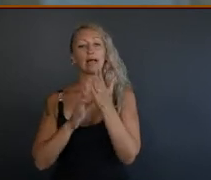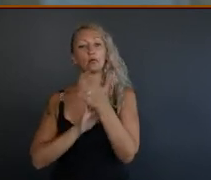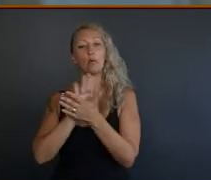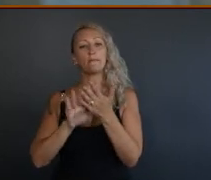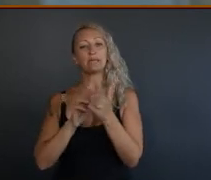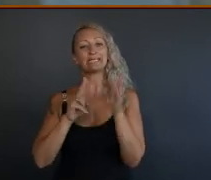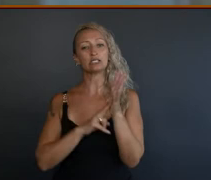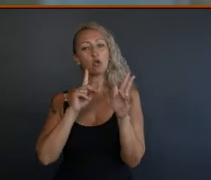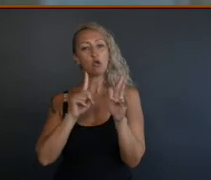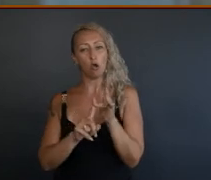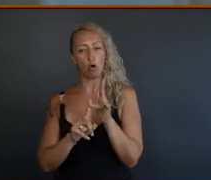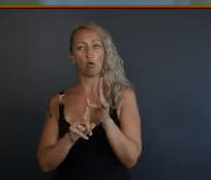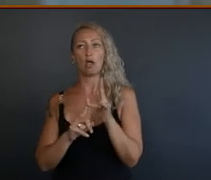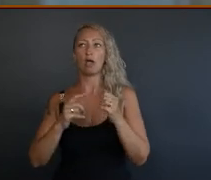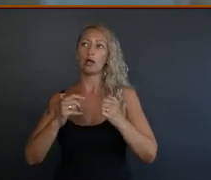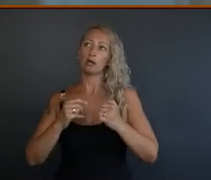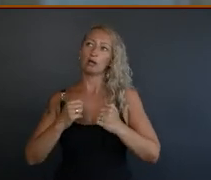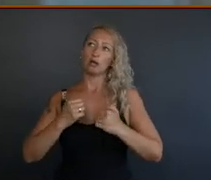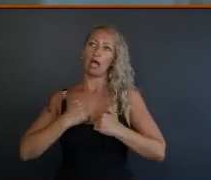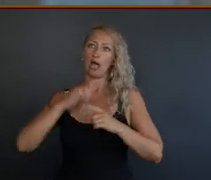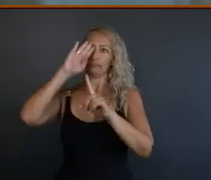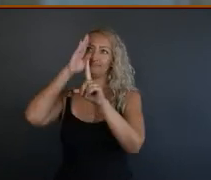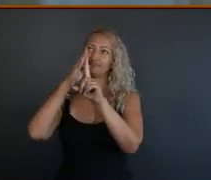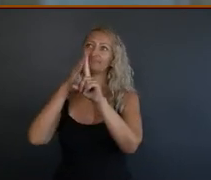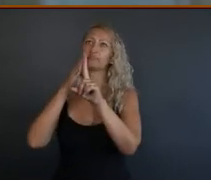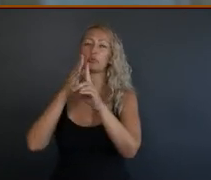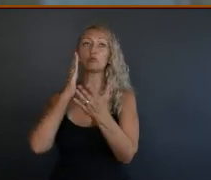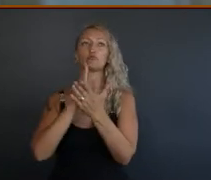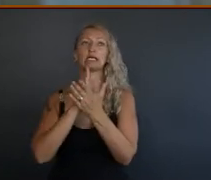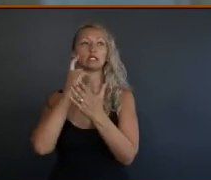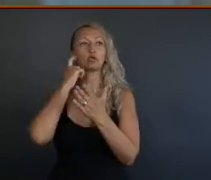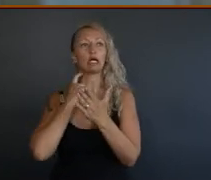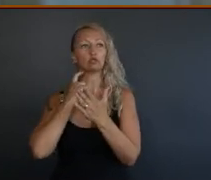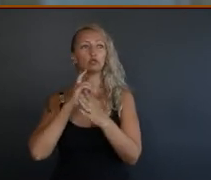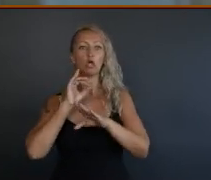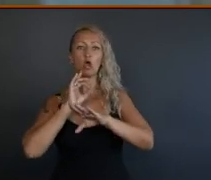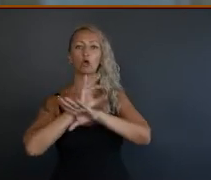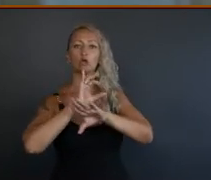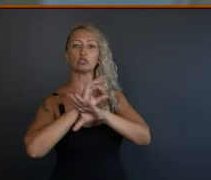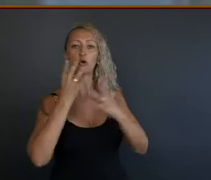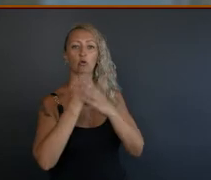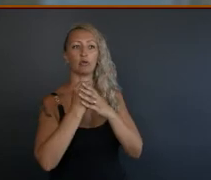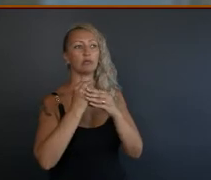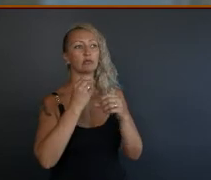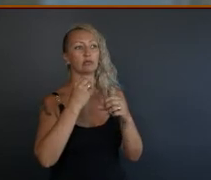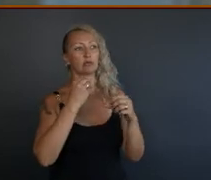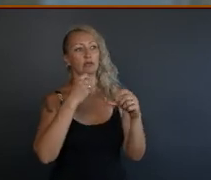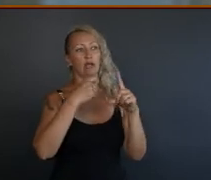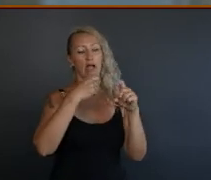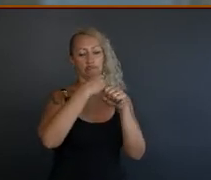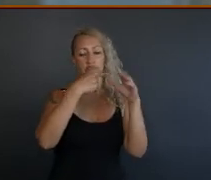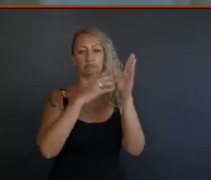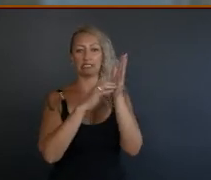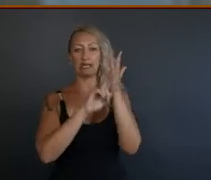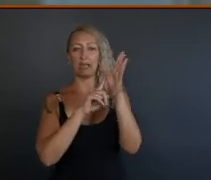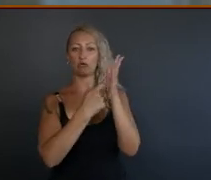a lot of what we're calling for is proper consultation with Gomoroi, Gamilaray, Gamilaray,